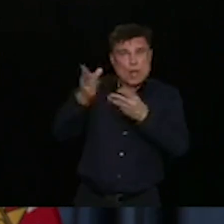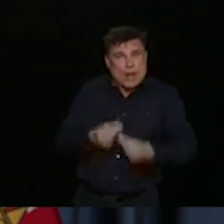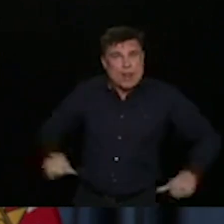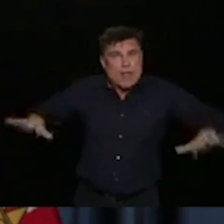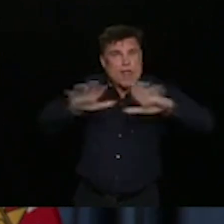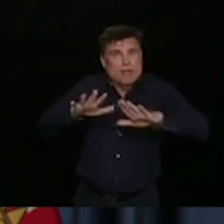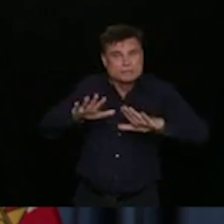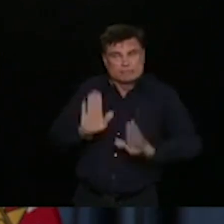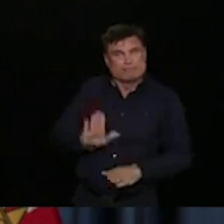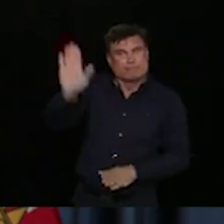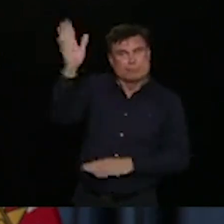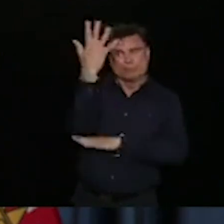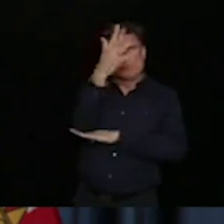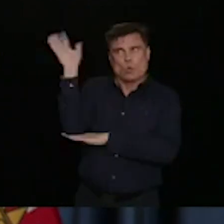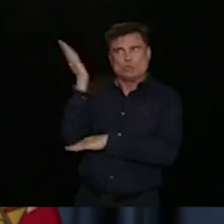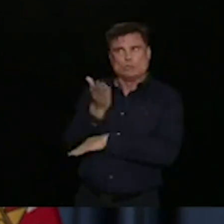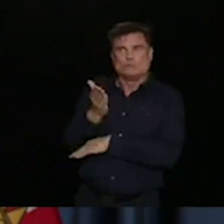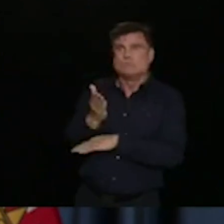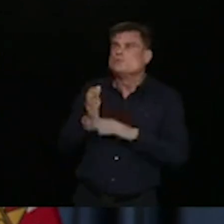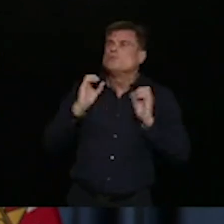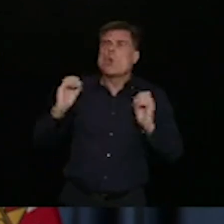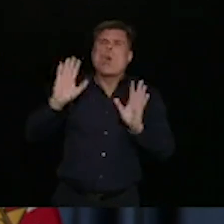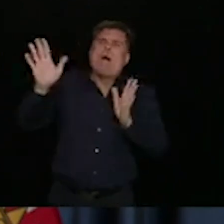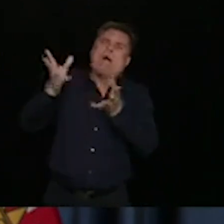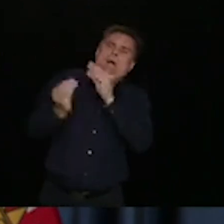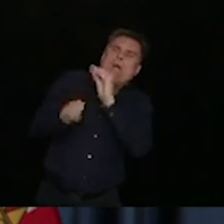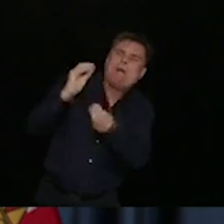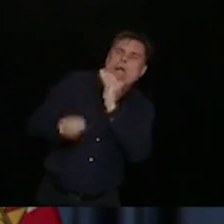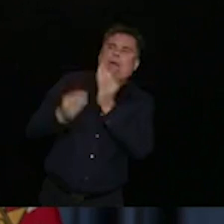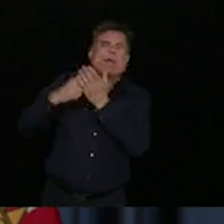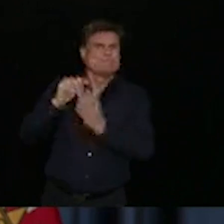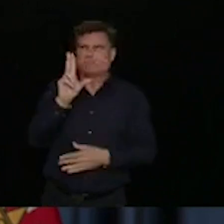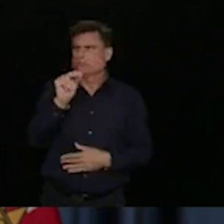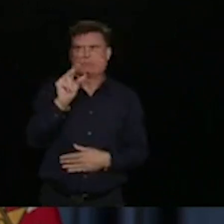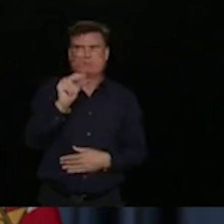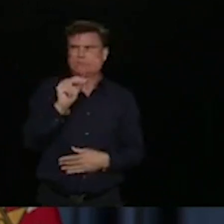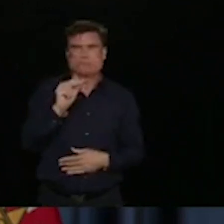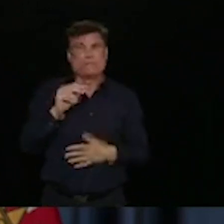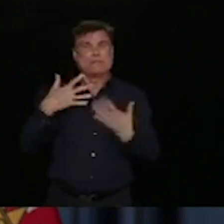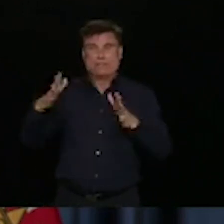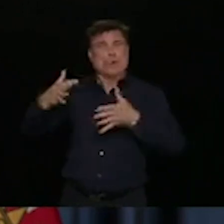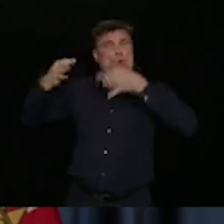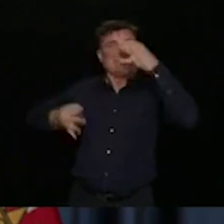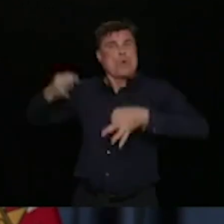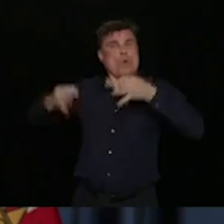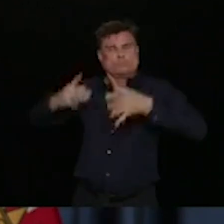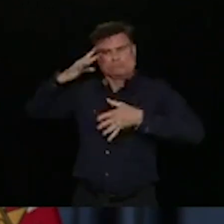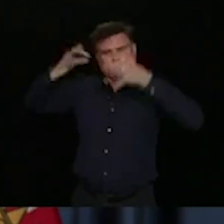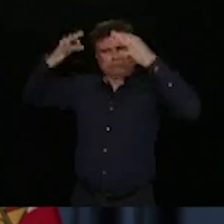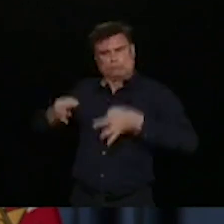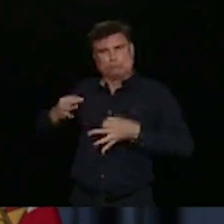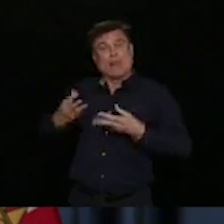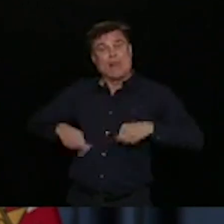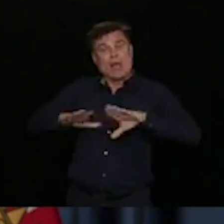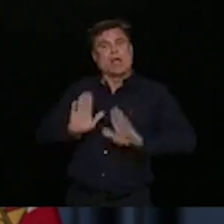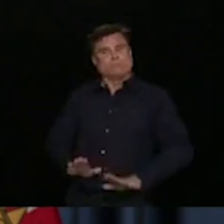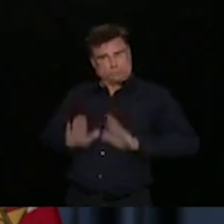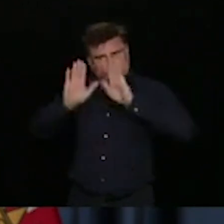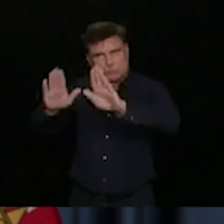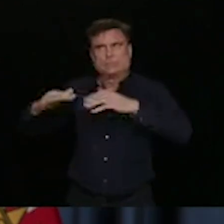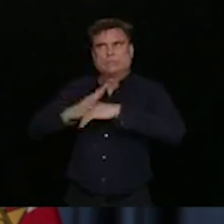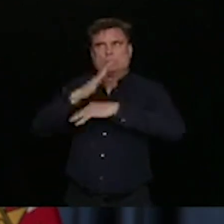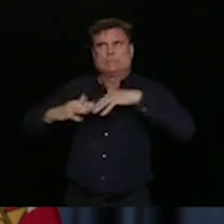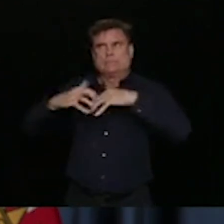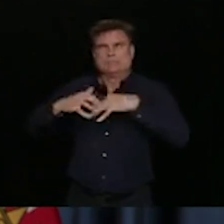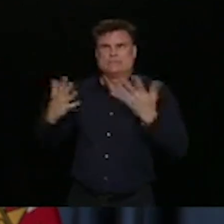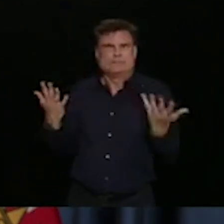an undisputable fact based on successive court rulings and as well as the obviousness of a nose in the front of your face.